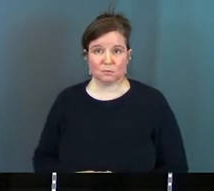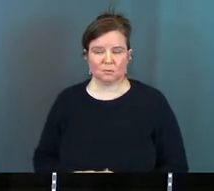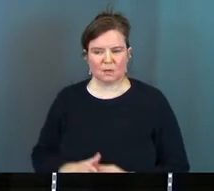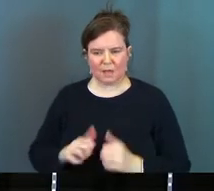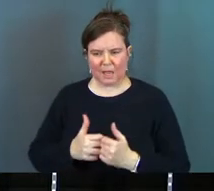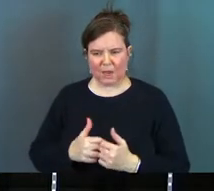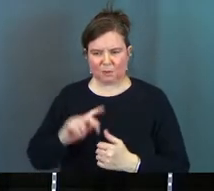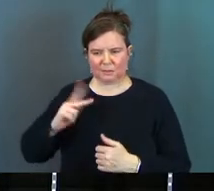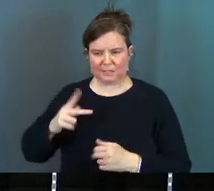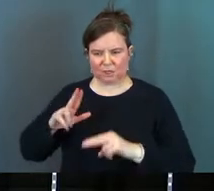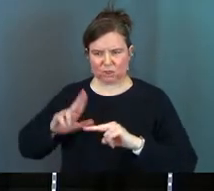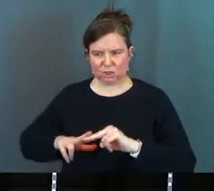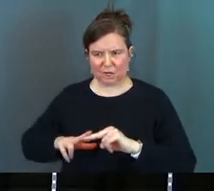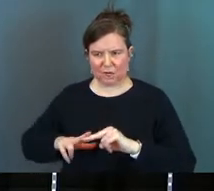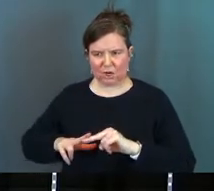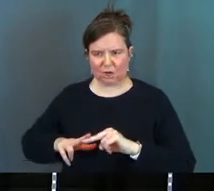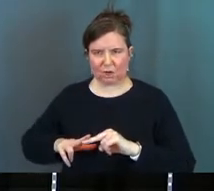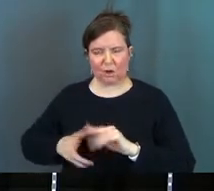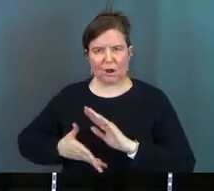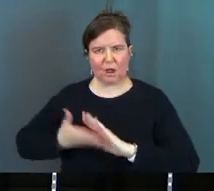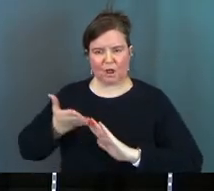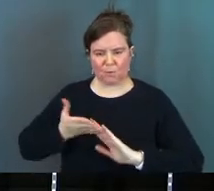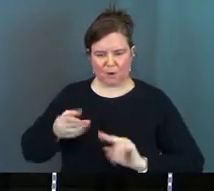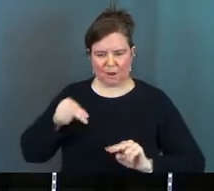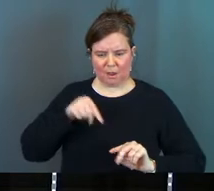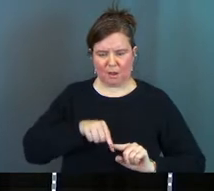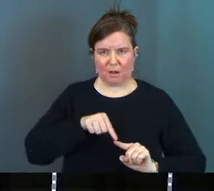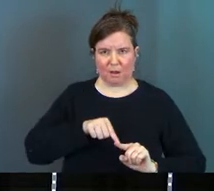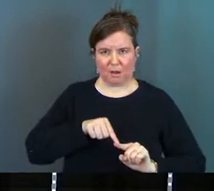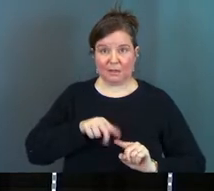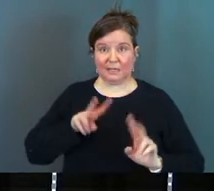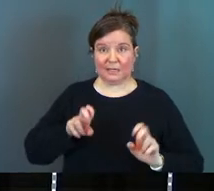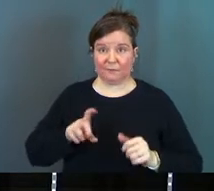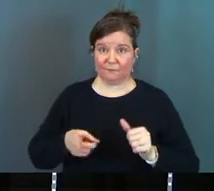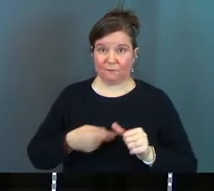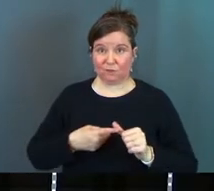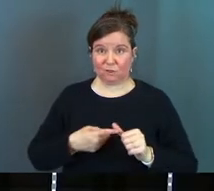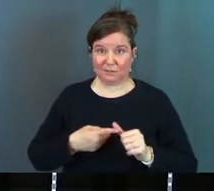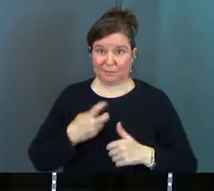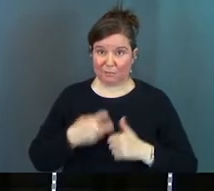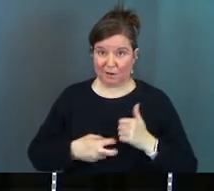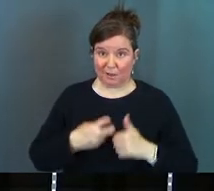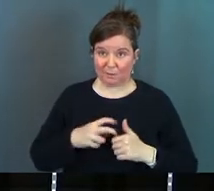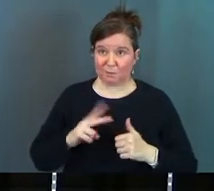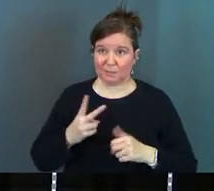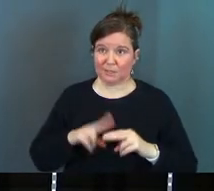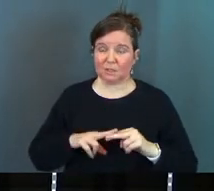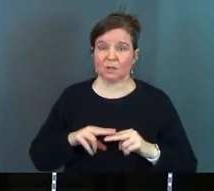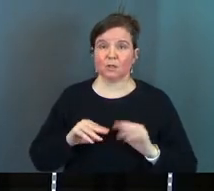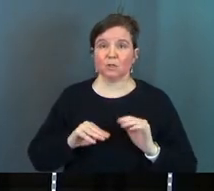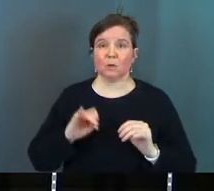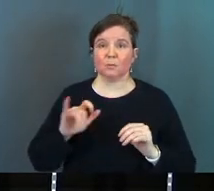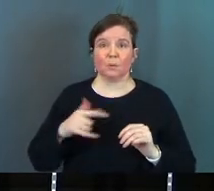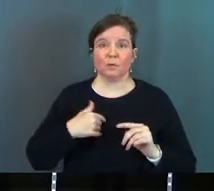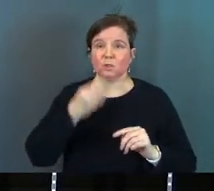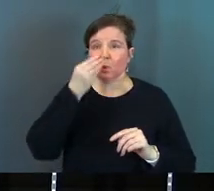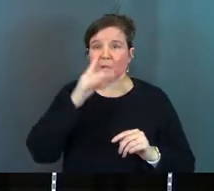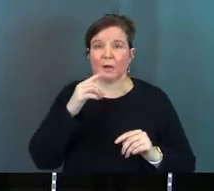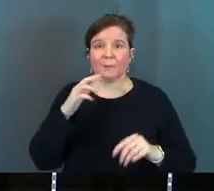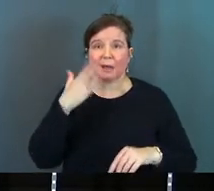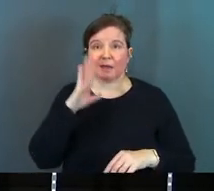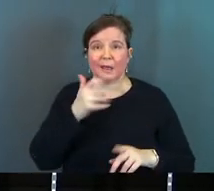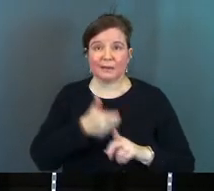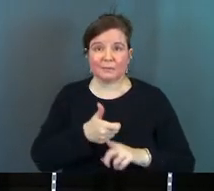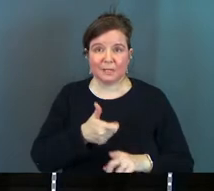So how does a second chair operate? Here's issue number one with the second chair. You're moral but you don't care about God